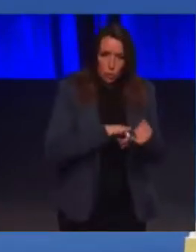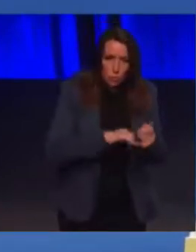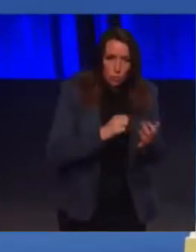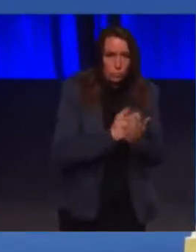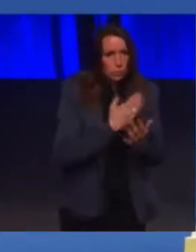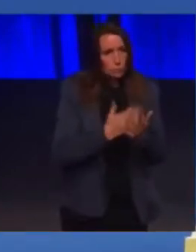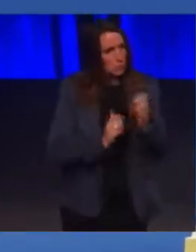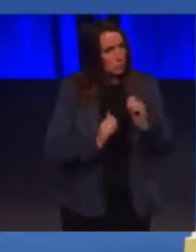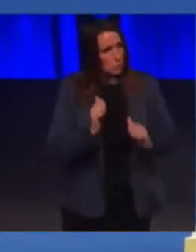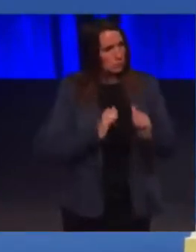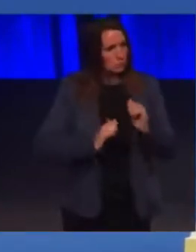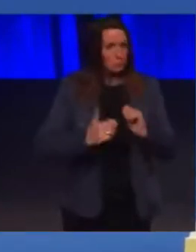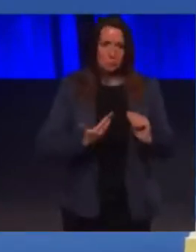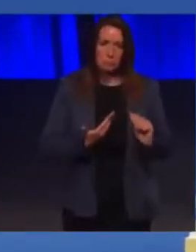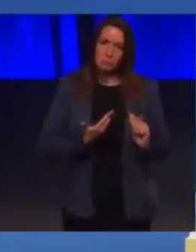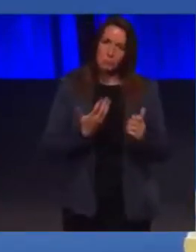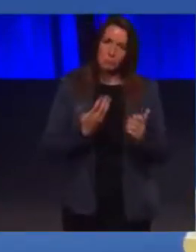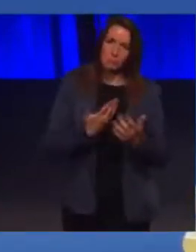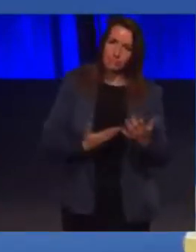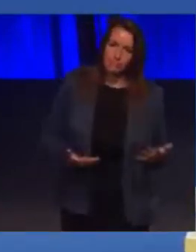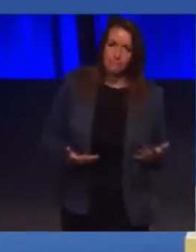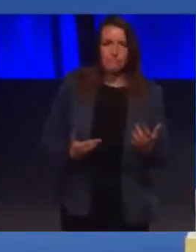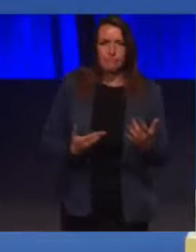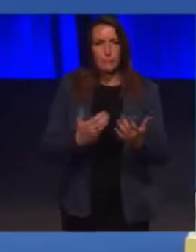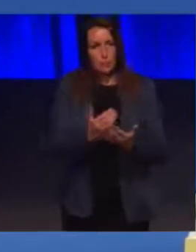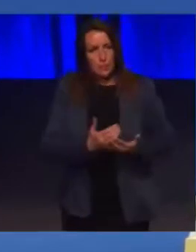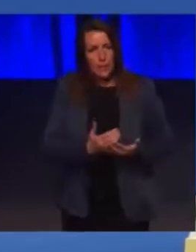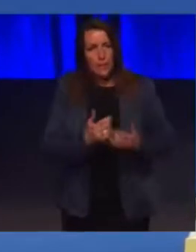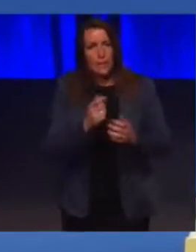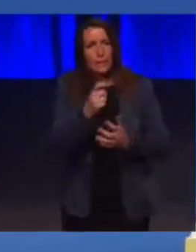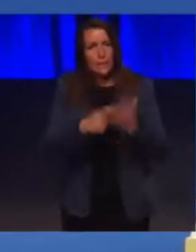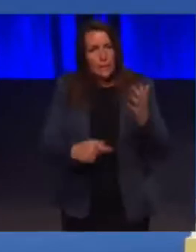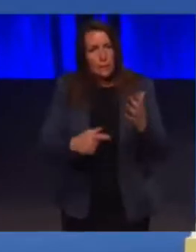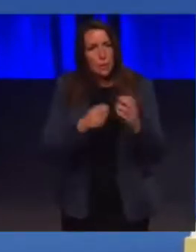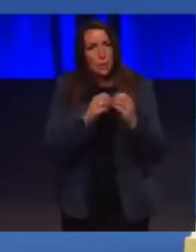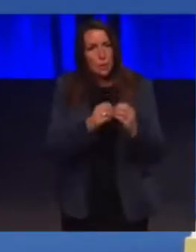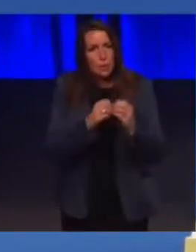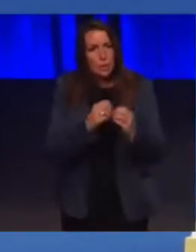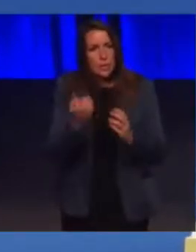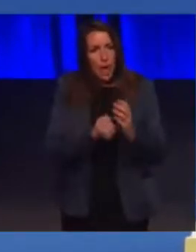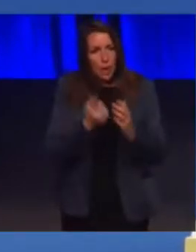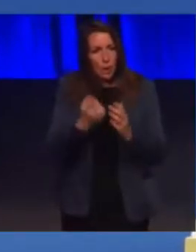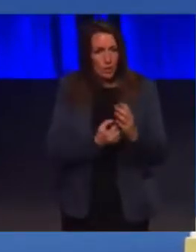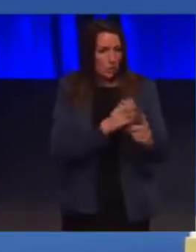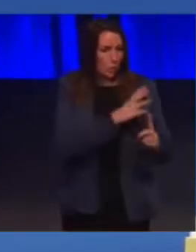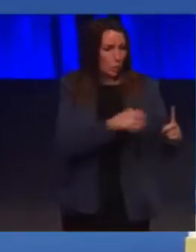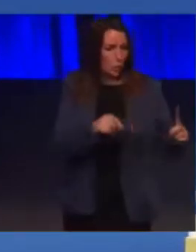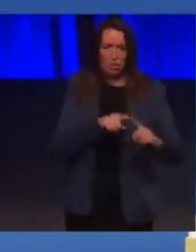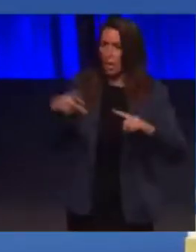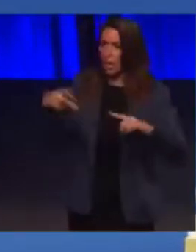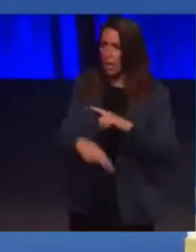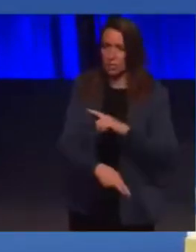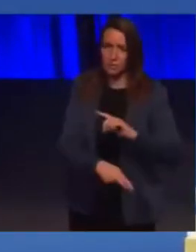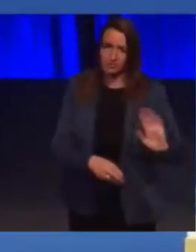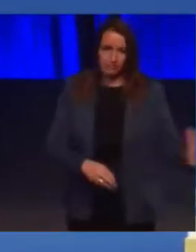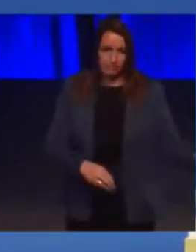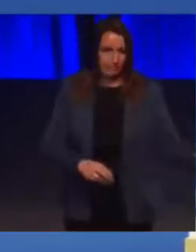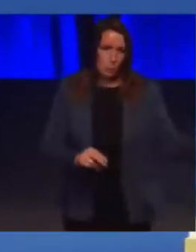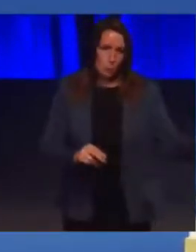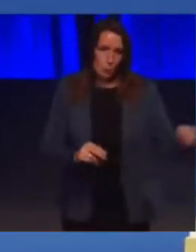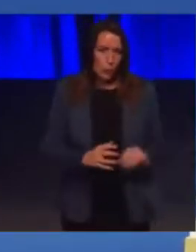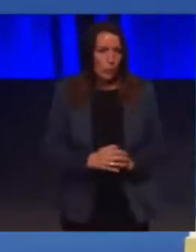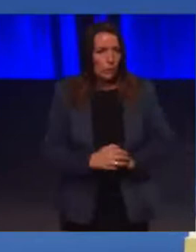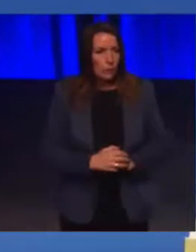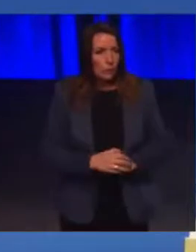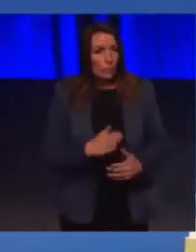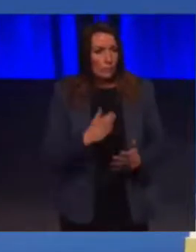dignity right at its heart, to protecting the disabled students' allowance from Tory cuts. There's no doubt that it's a real